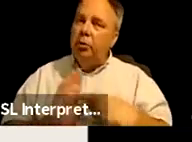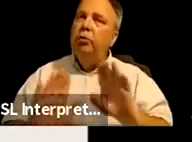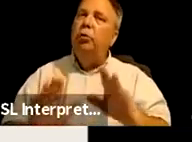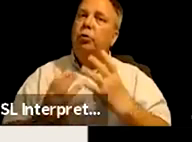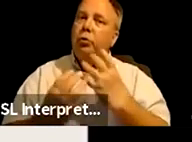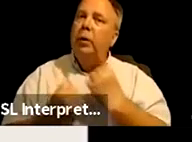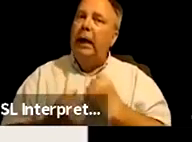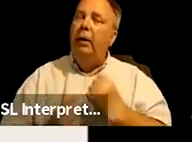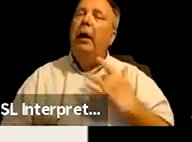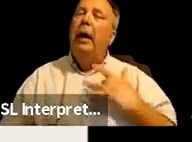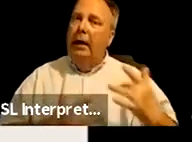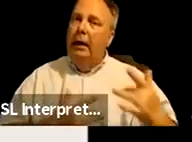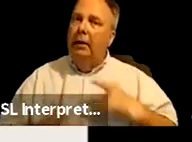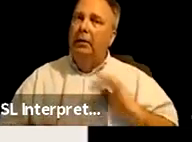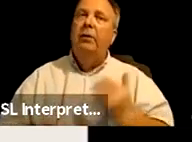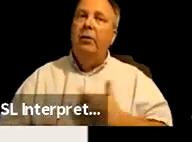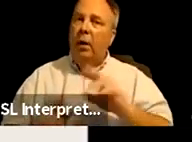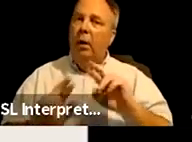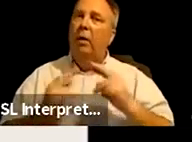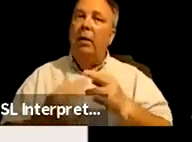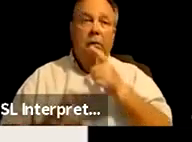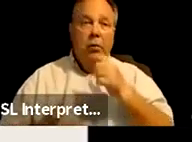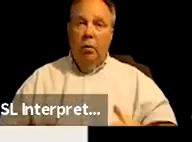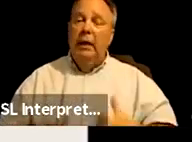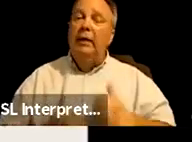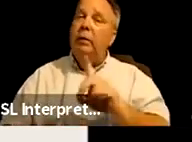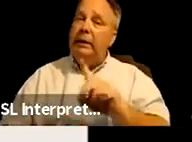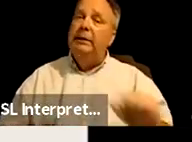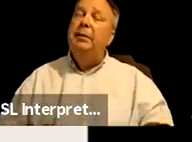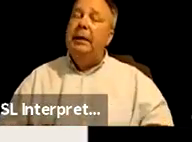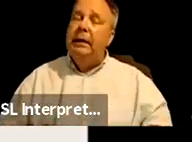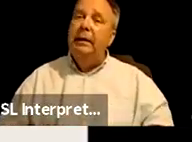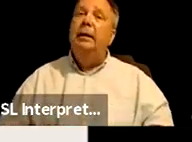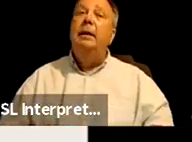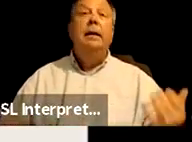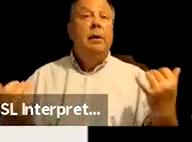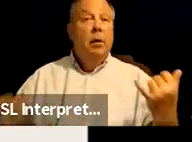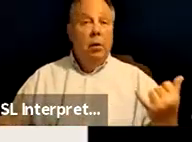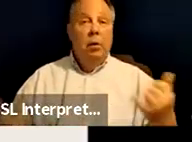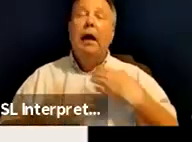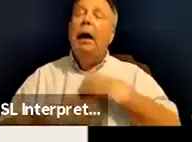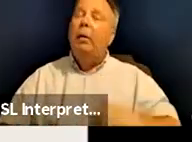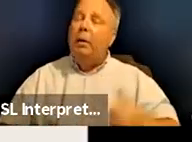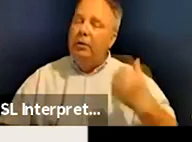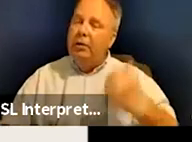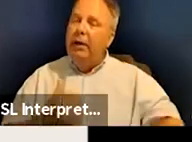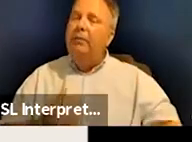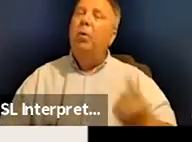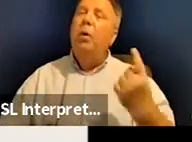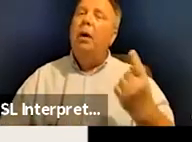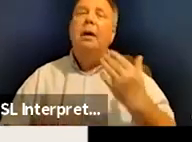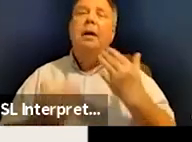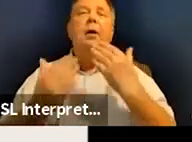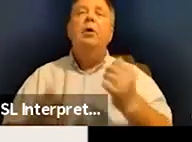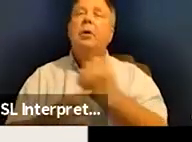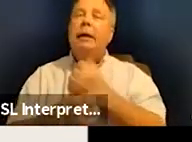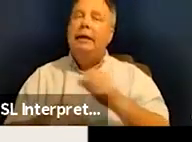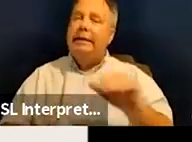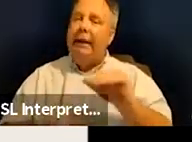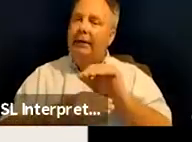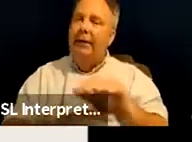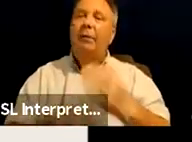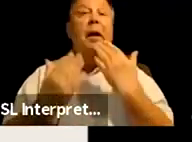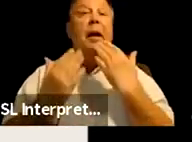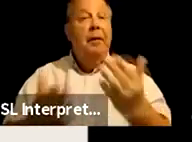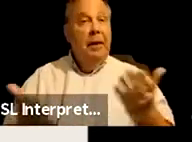and concern for our relatives who are living with disability. So with that, I wish everyone a good and safe evening and thank